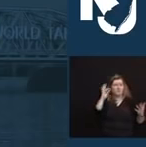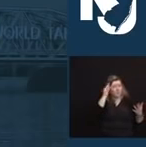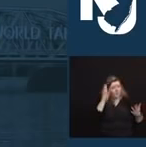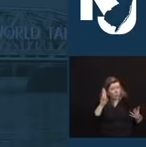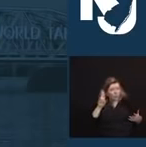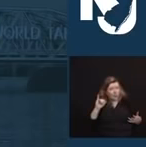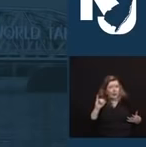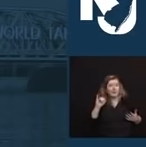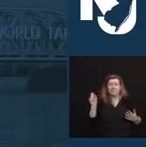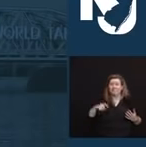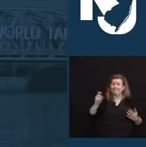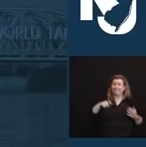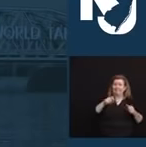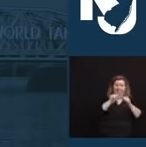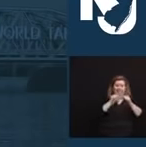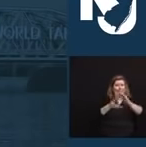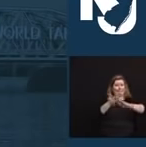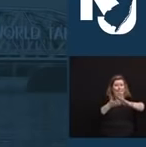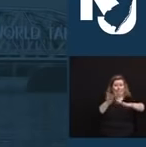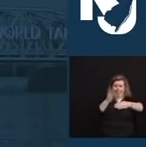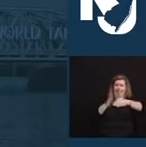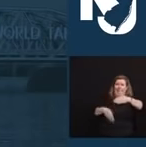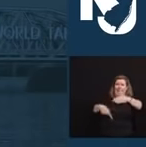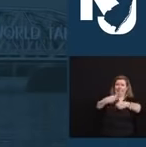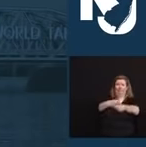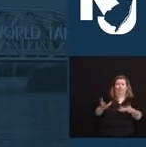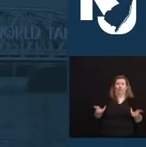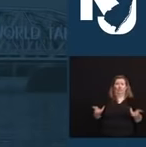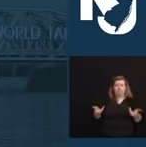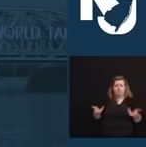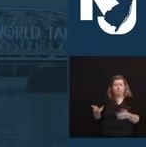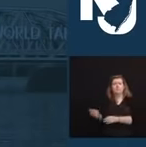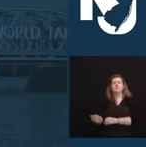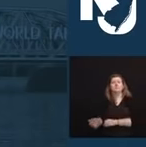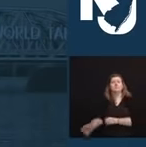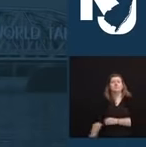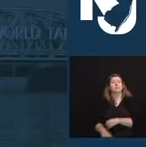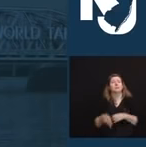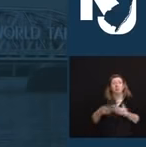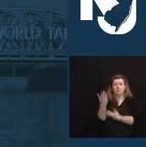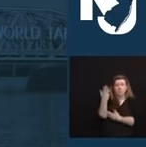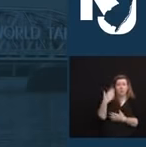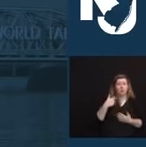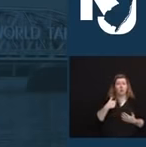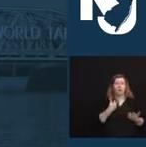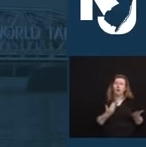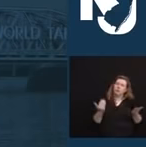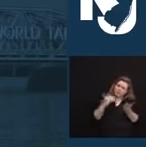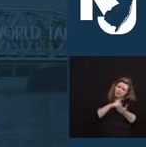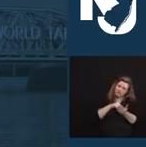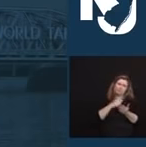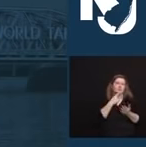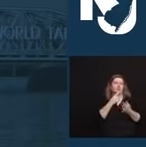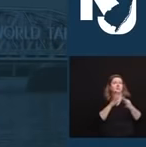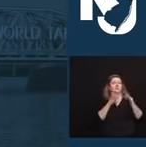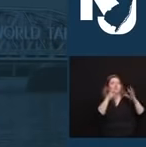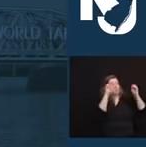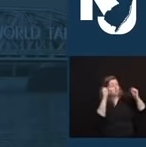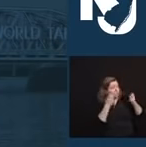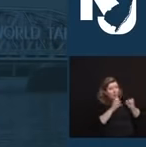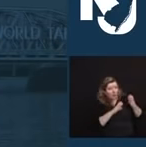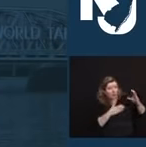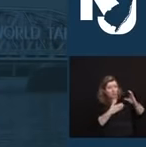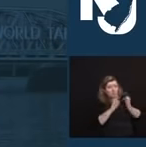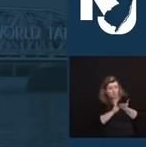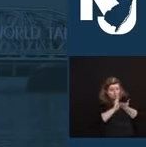I want to repeat something I said earlier today with Judy and Tom's River. The President wants to give people more money. I am all for that. States